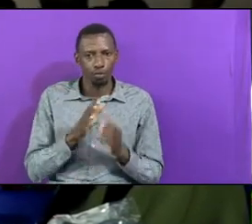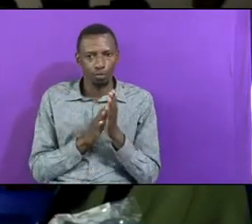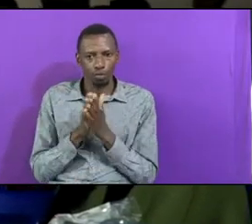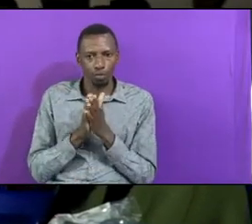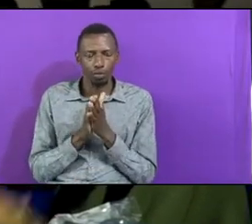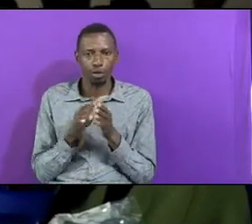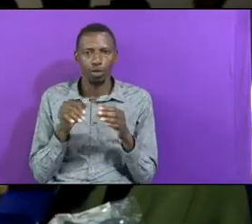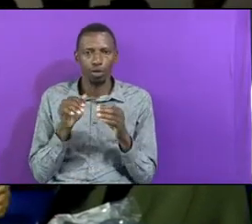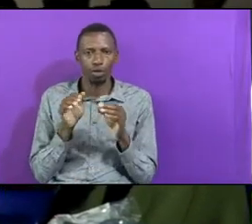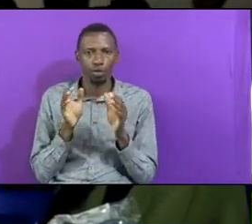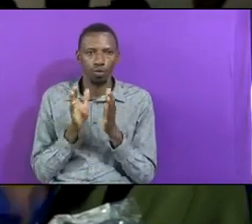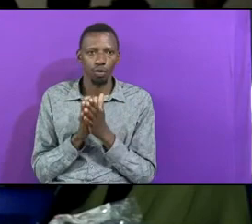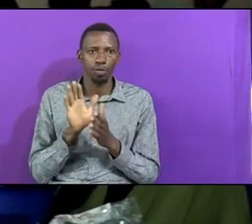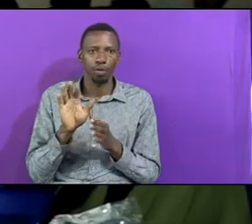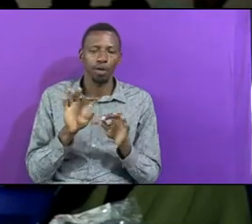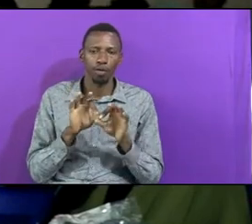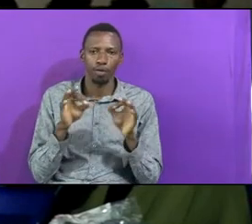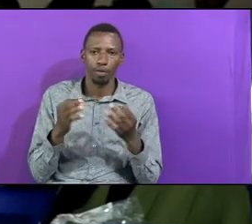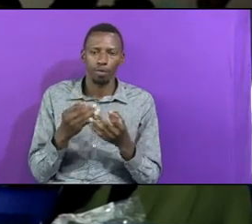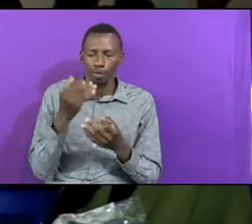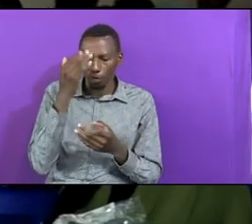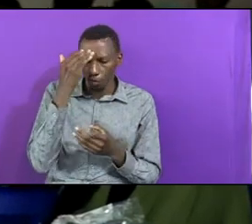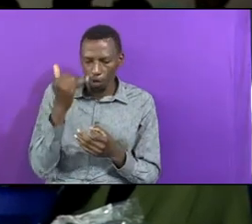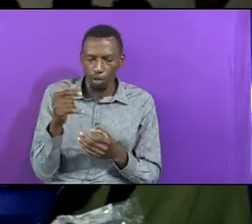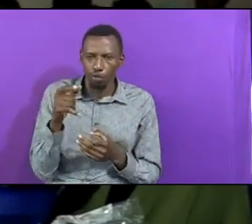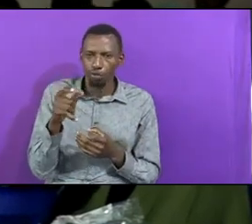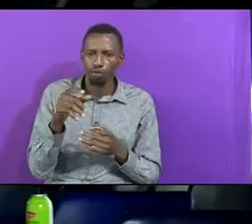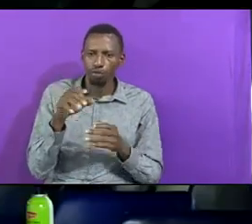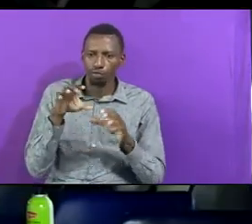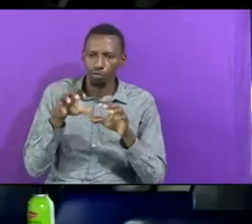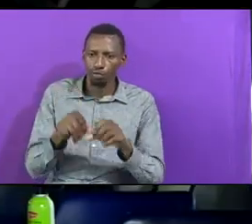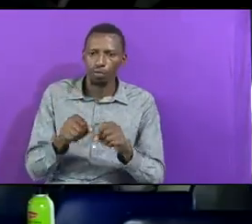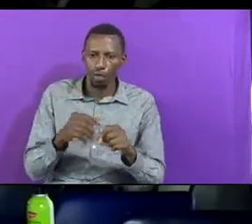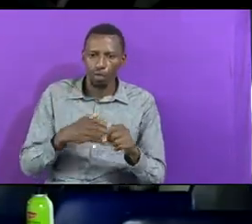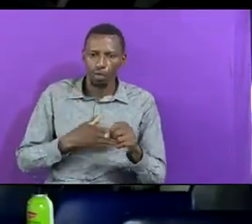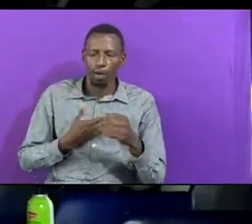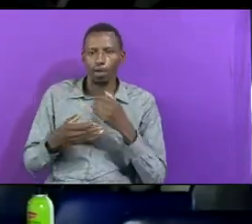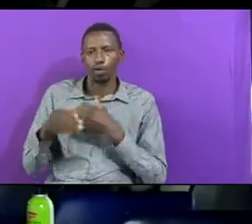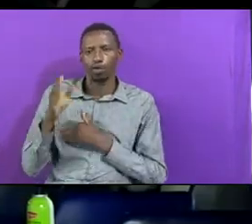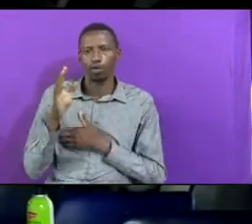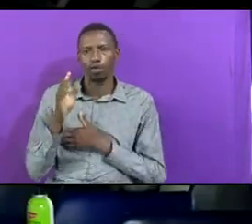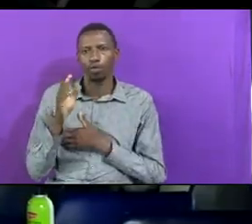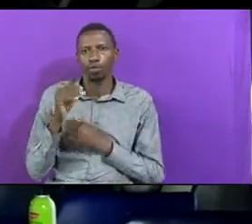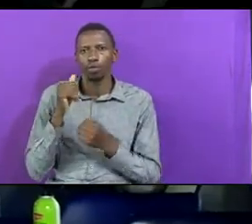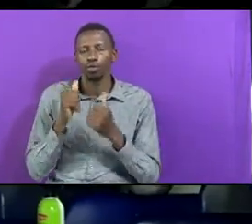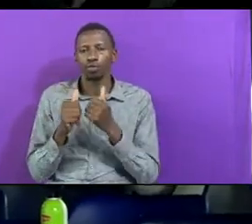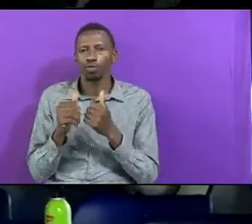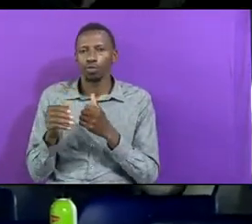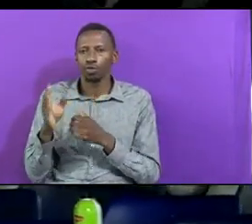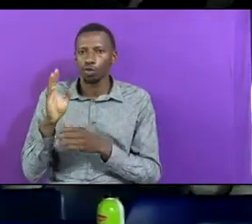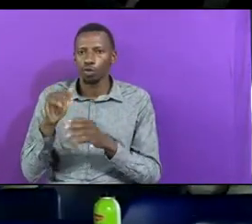Why Have You Taken My Gods They Were Called House Gods Which Gods Are In Your Houses